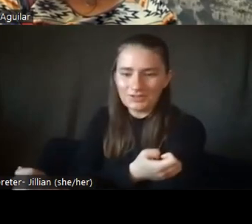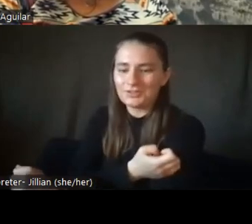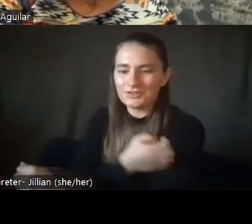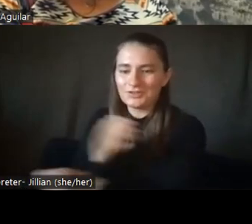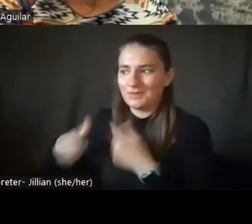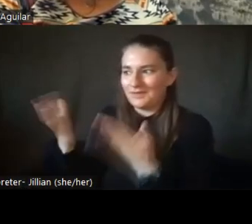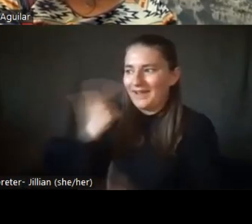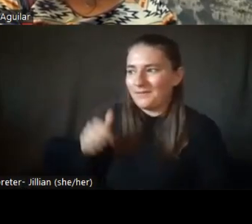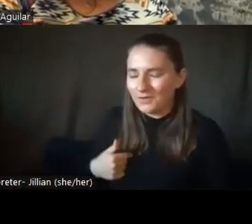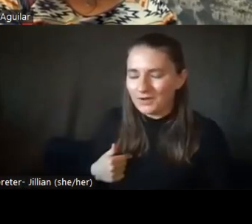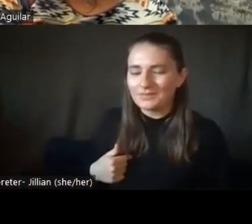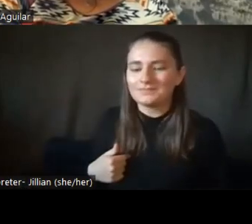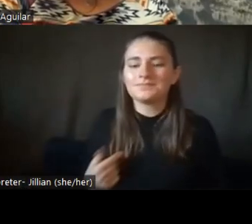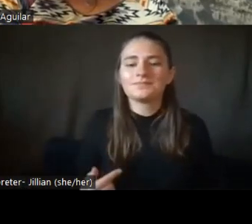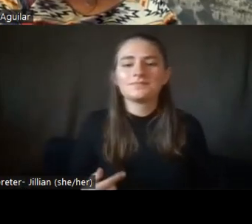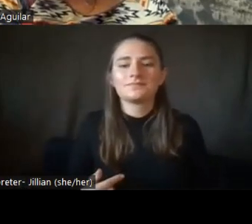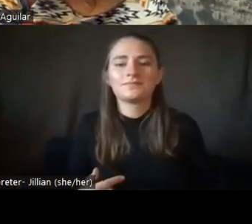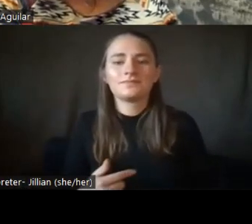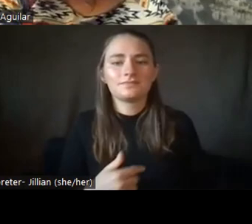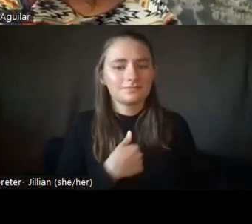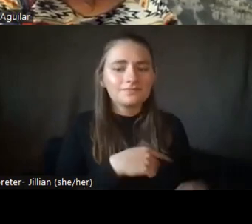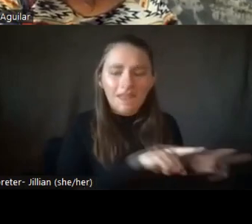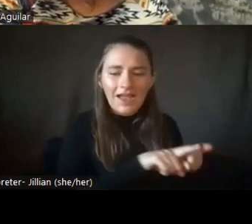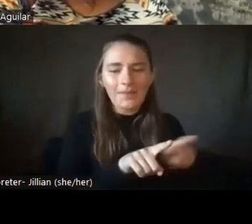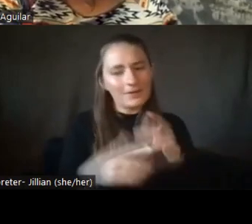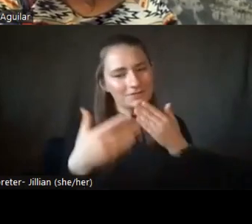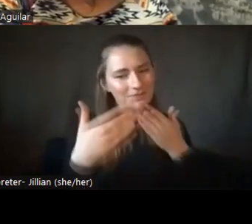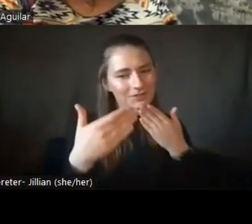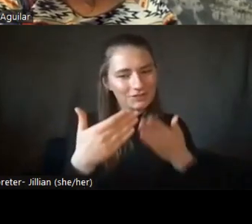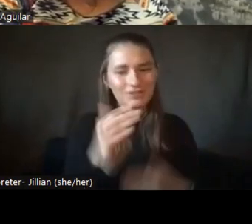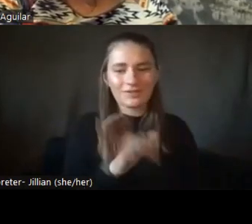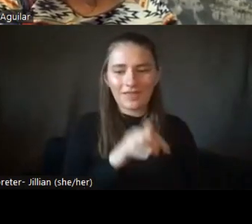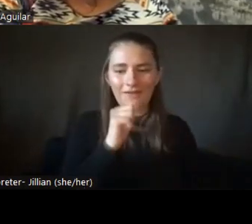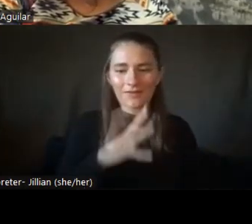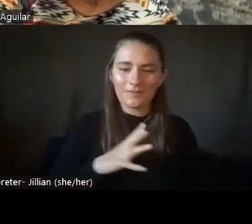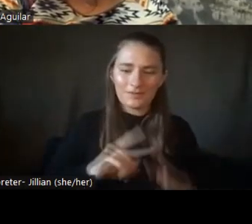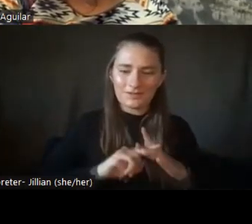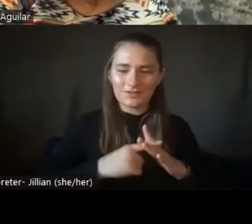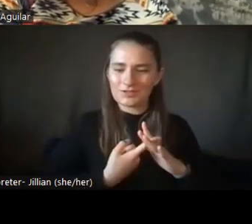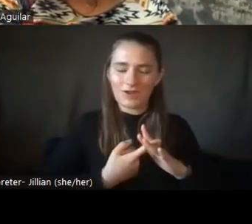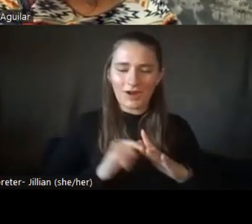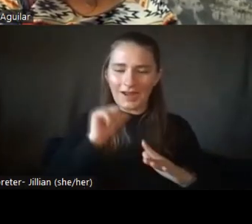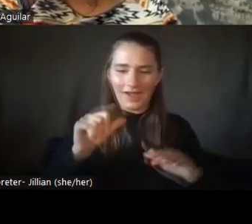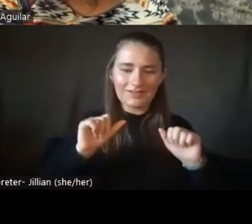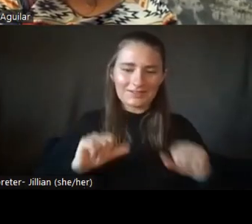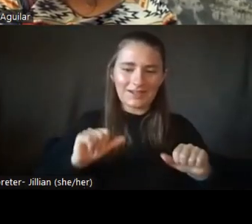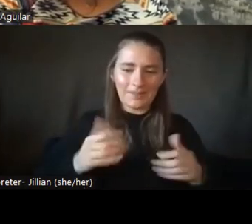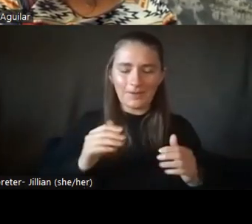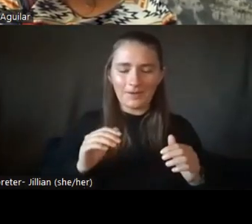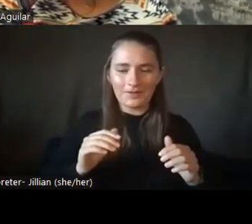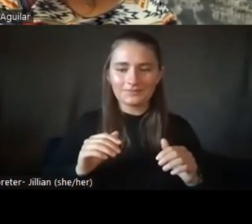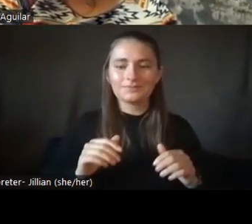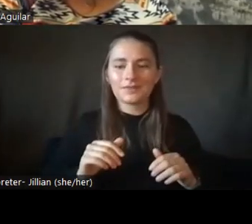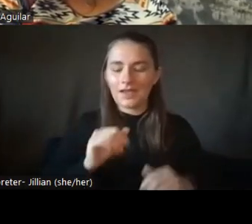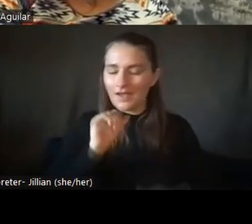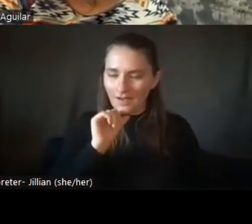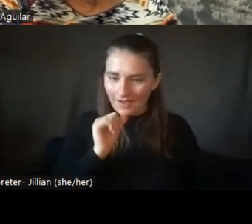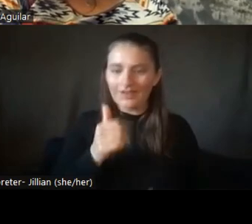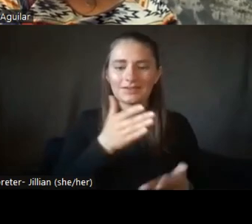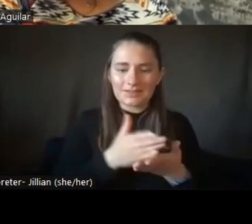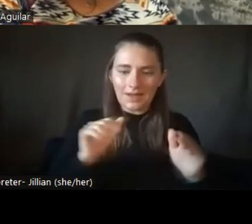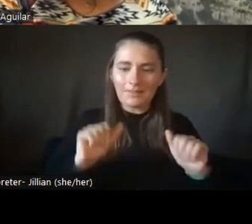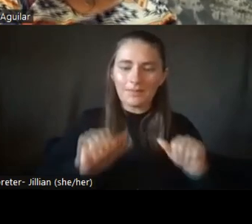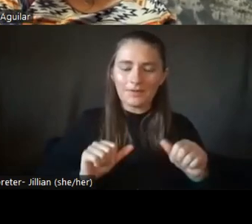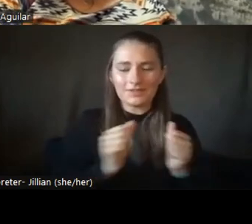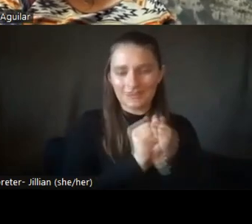Yeah. You know, I also, I'm also pretty appreciative to that lady who started at unstoppable together too. Maybe someday we should sing her praises